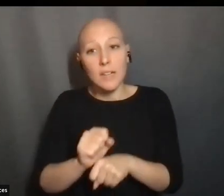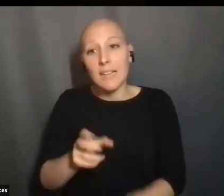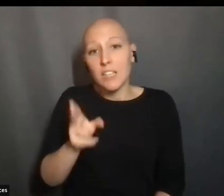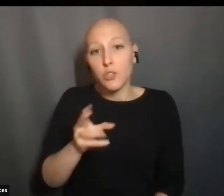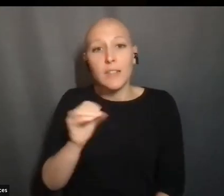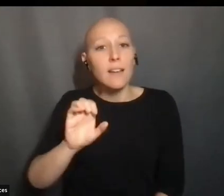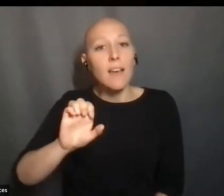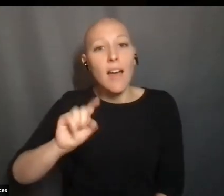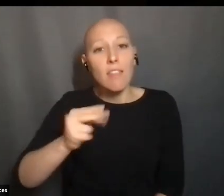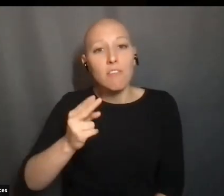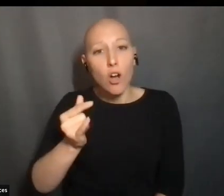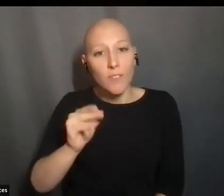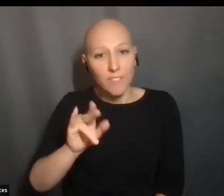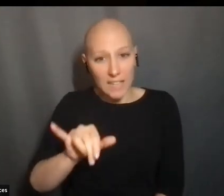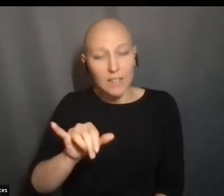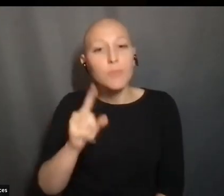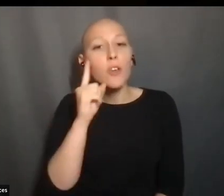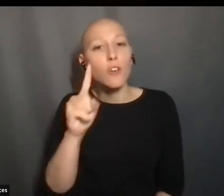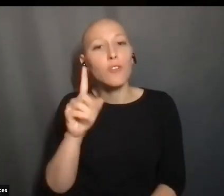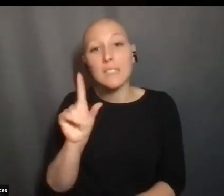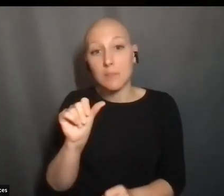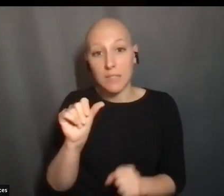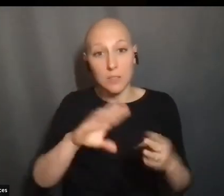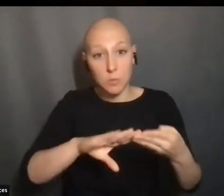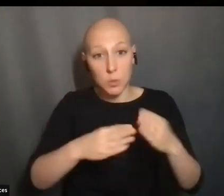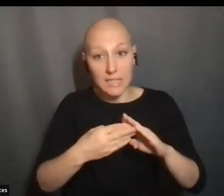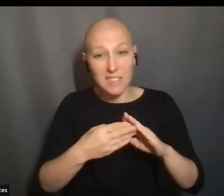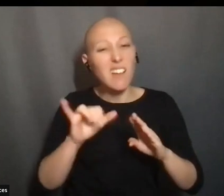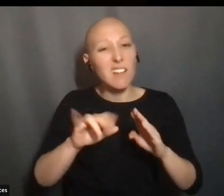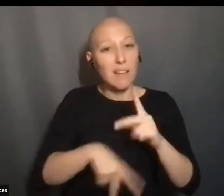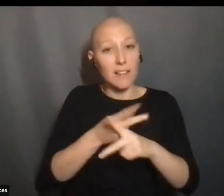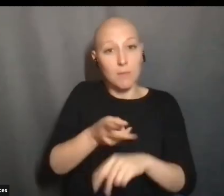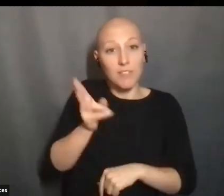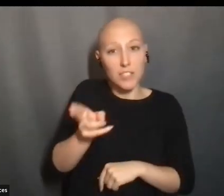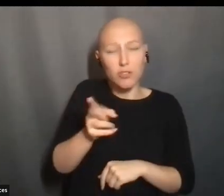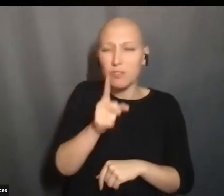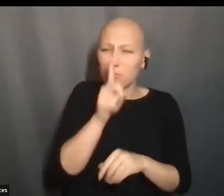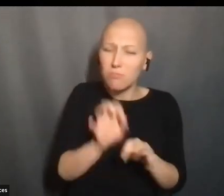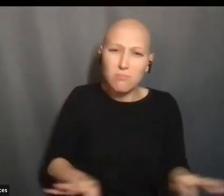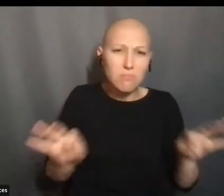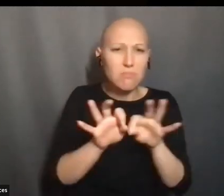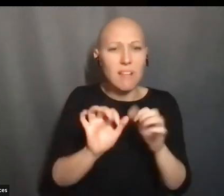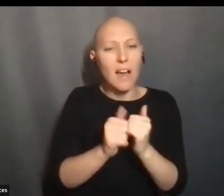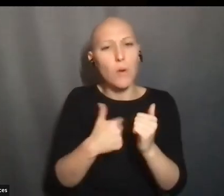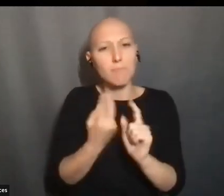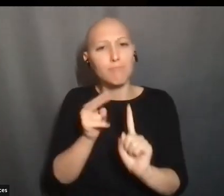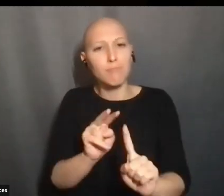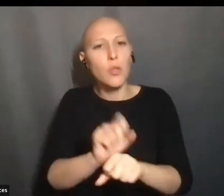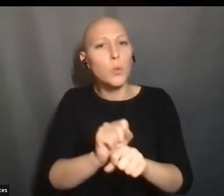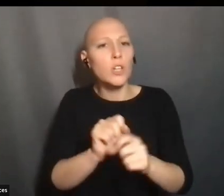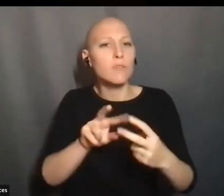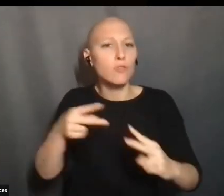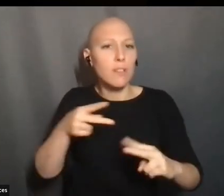COMMUNITIES AND THIS TYPE OF DISABILITY HISTORY HAS REALLY BECOME VITAL TO HOW I THINK ABOUT THE WORK OF GENETIC COUNSELING.